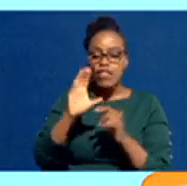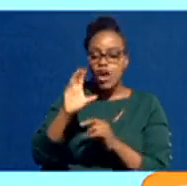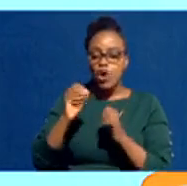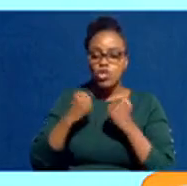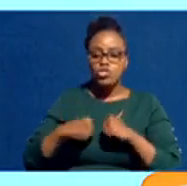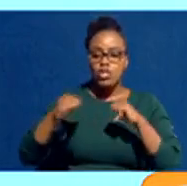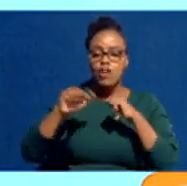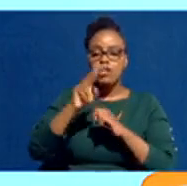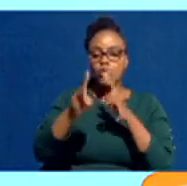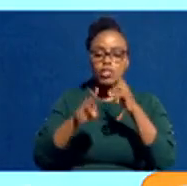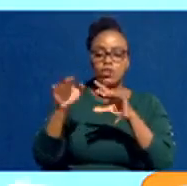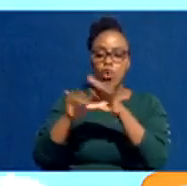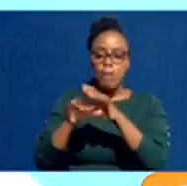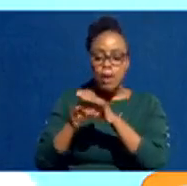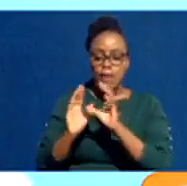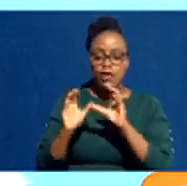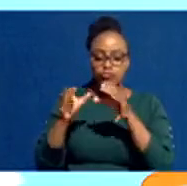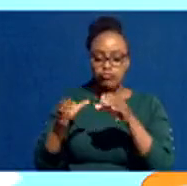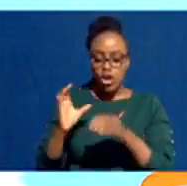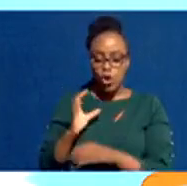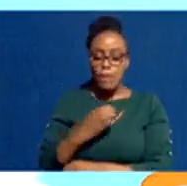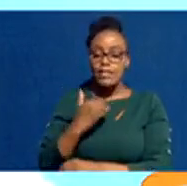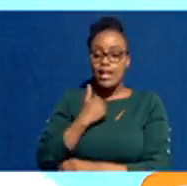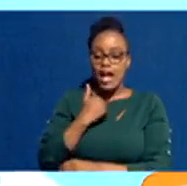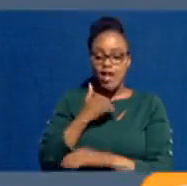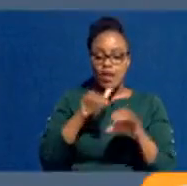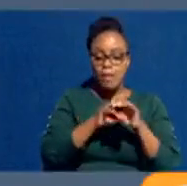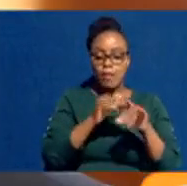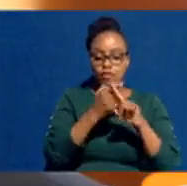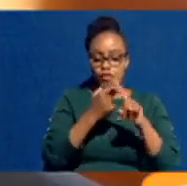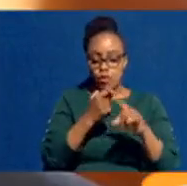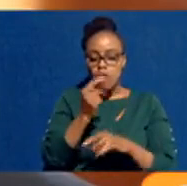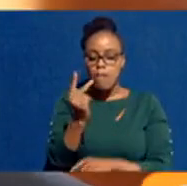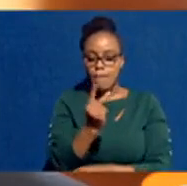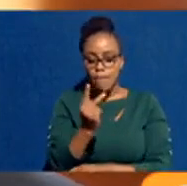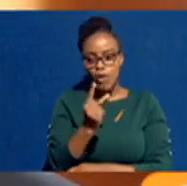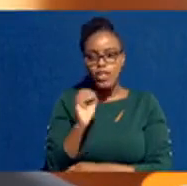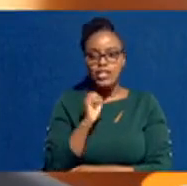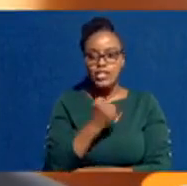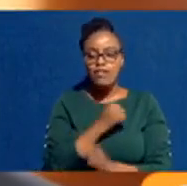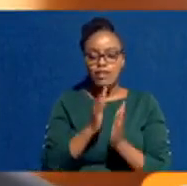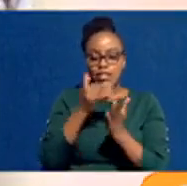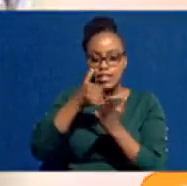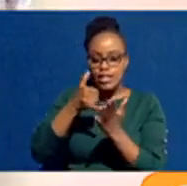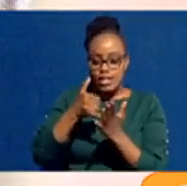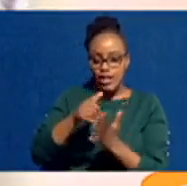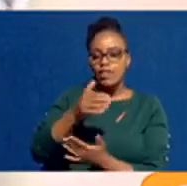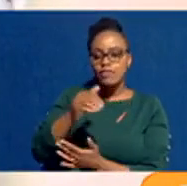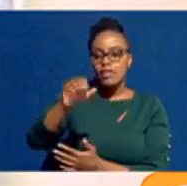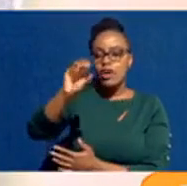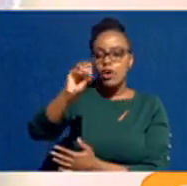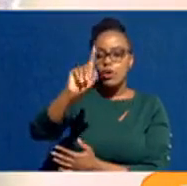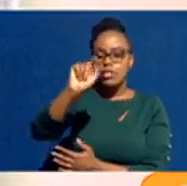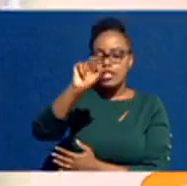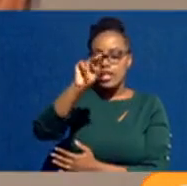of the 22-member ad hoc committee that will have members from both houses, including Rarieda MP Otiende Amolo,